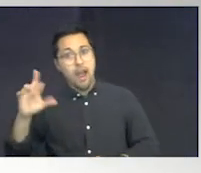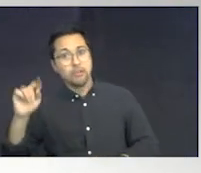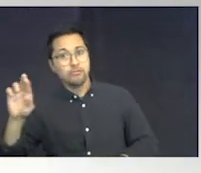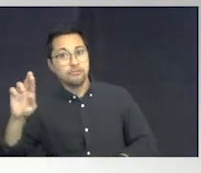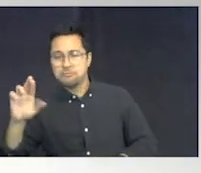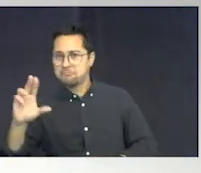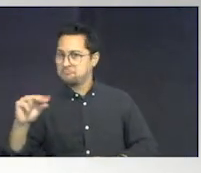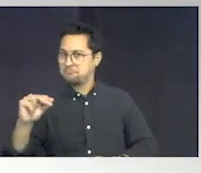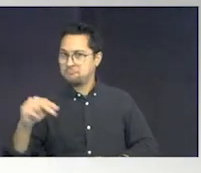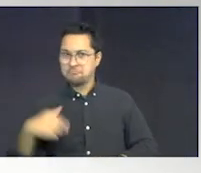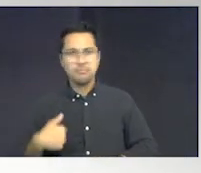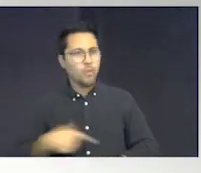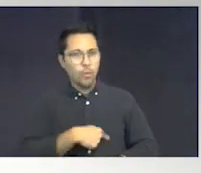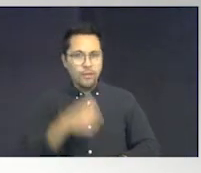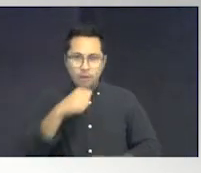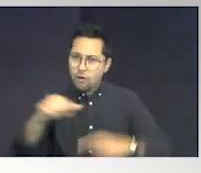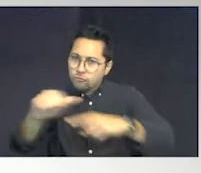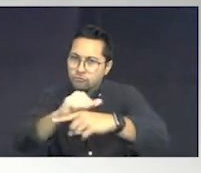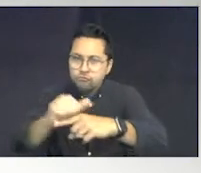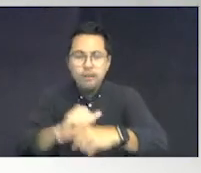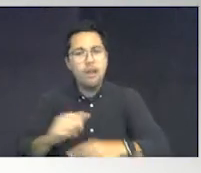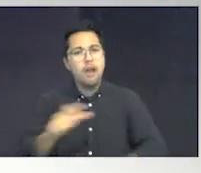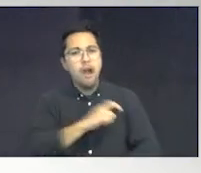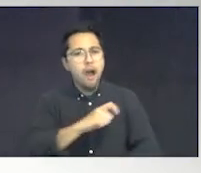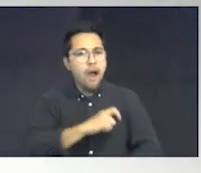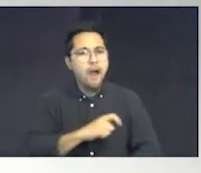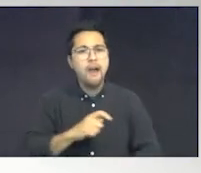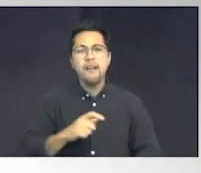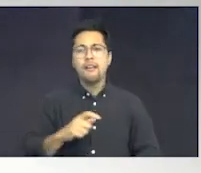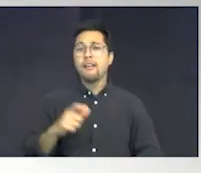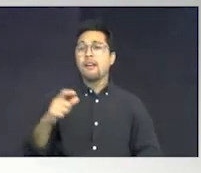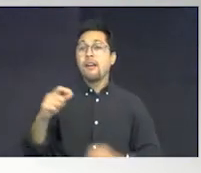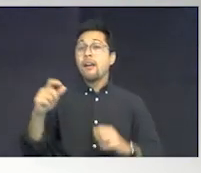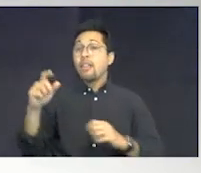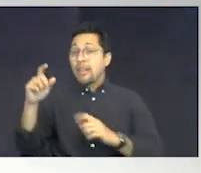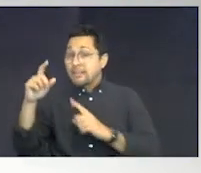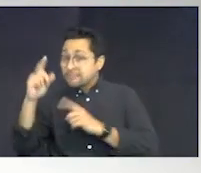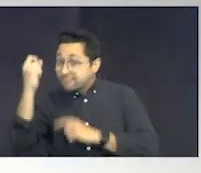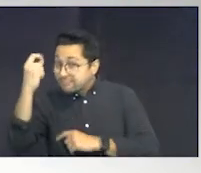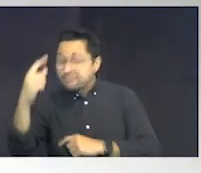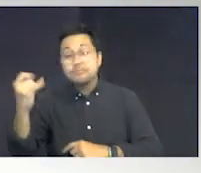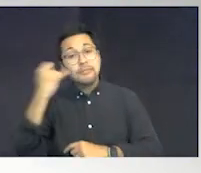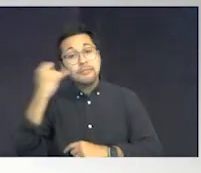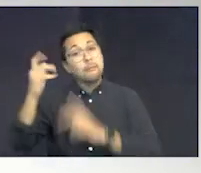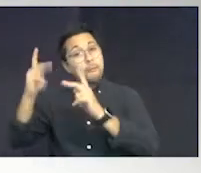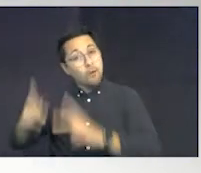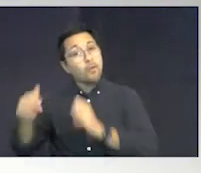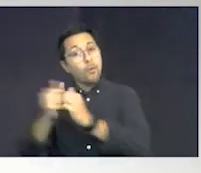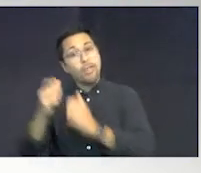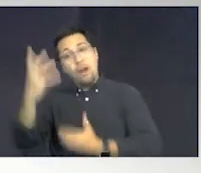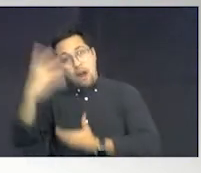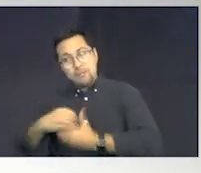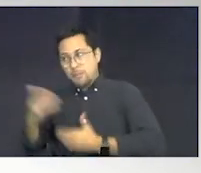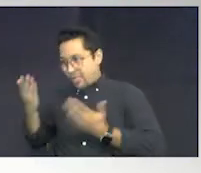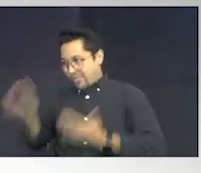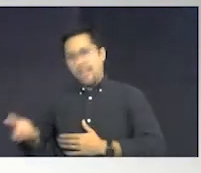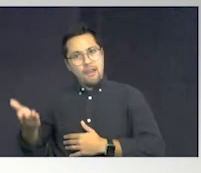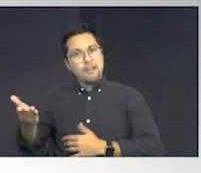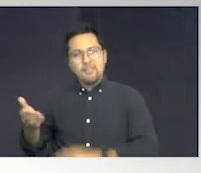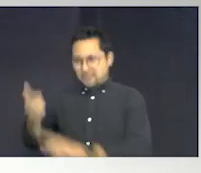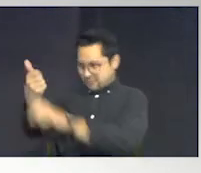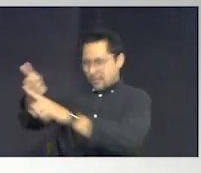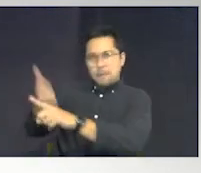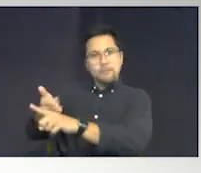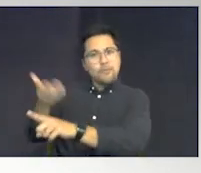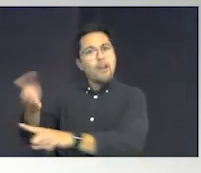We will not train an officer or any training unless an individual with autism is present. They are the true instructor.